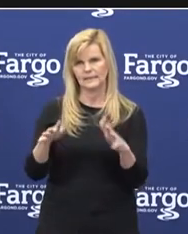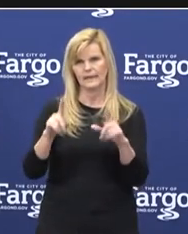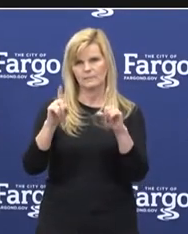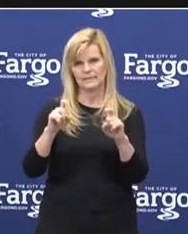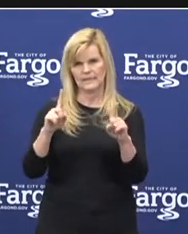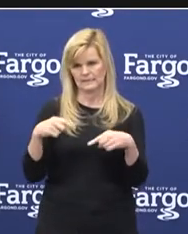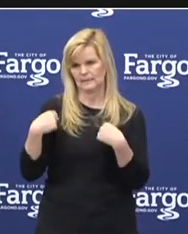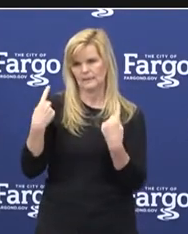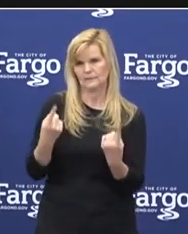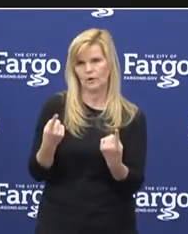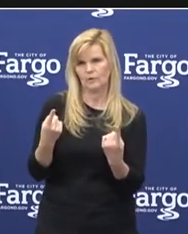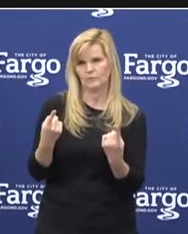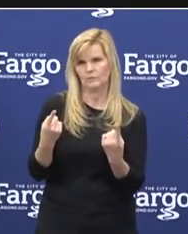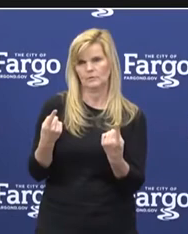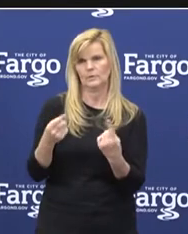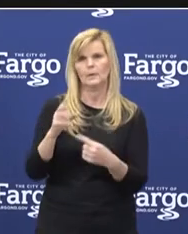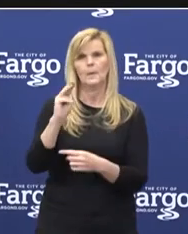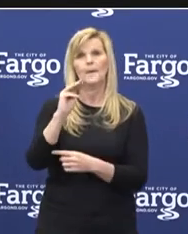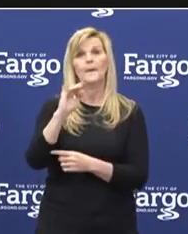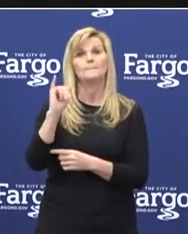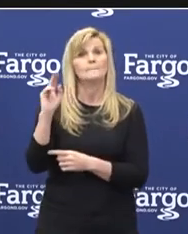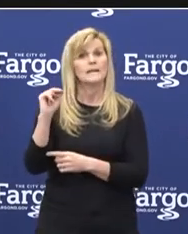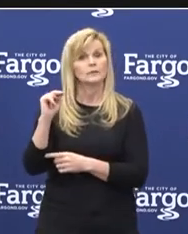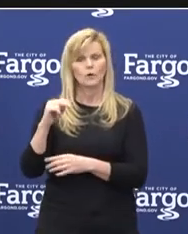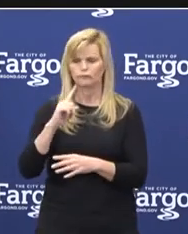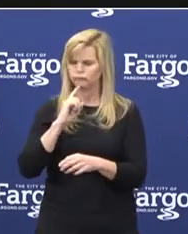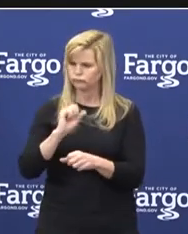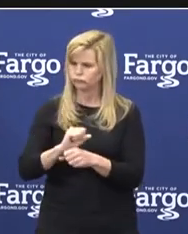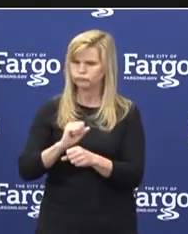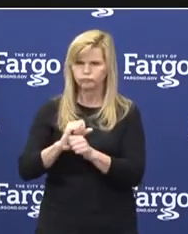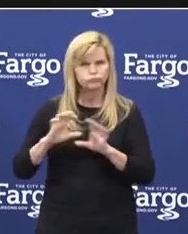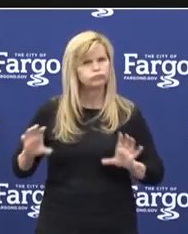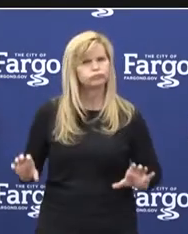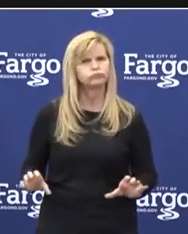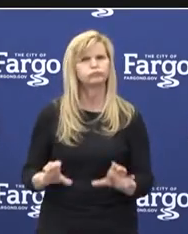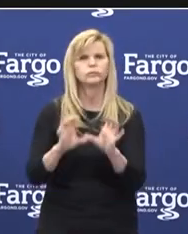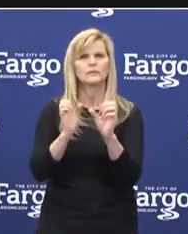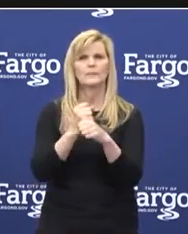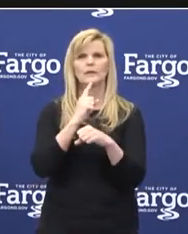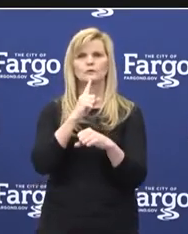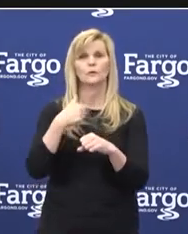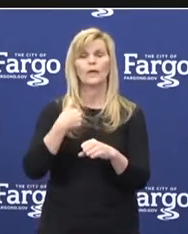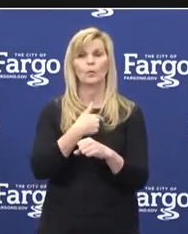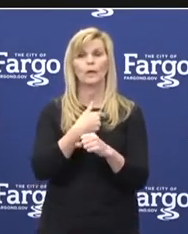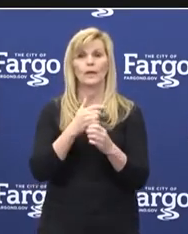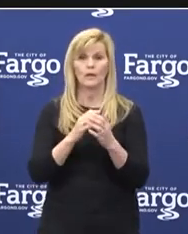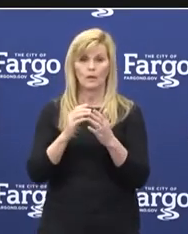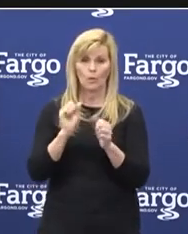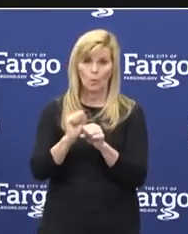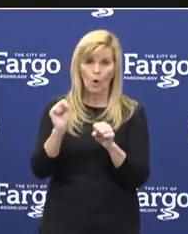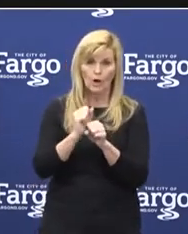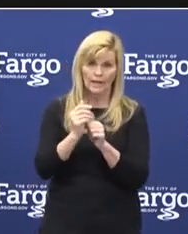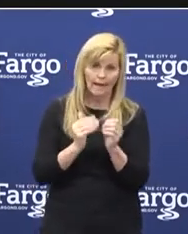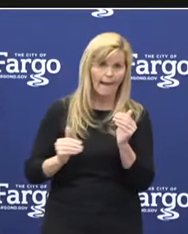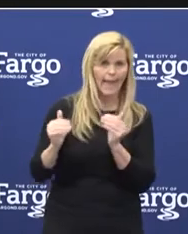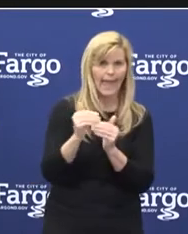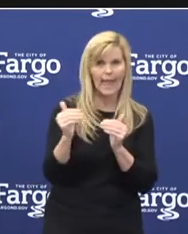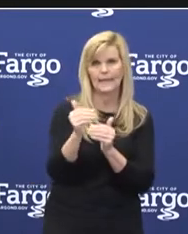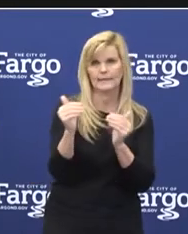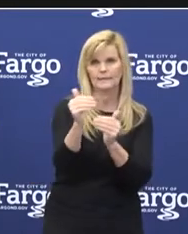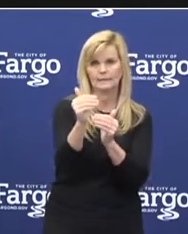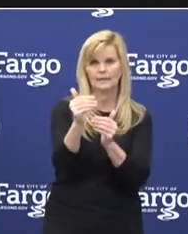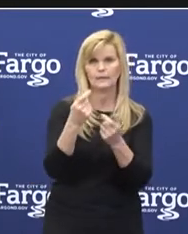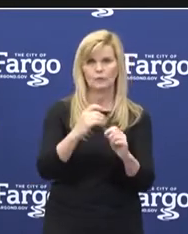far. That said, Minnesota has taken proactive steps to ensure that we are ahead of the curve on COVID-19 prevention and